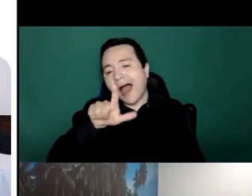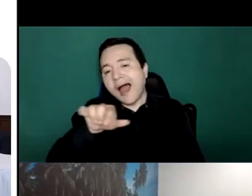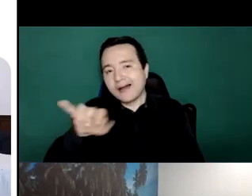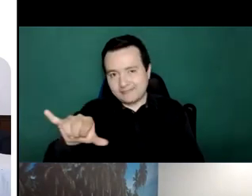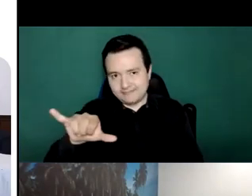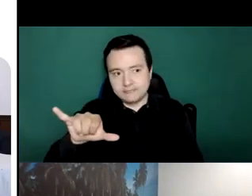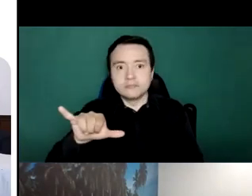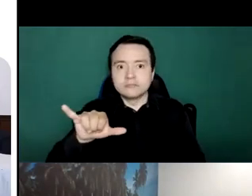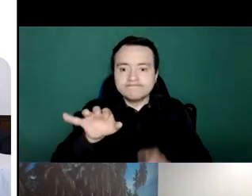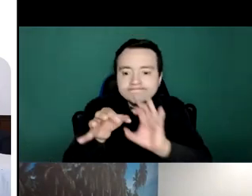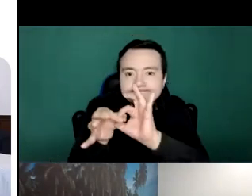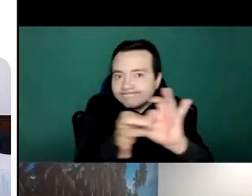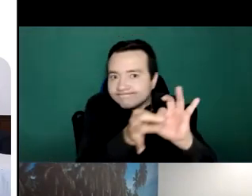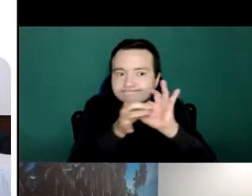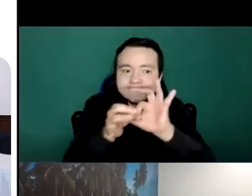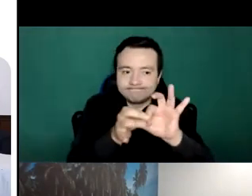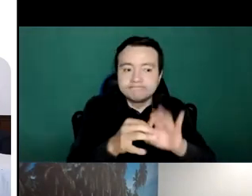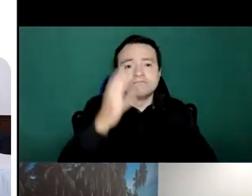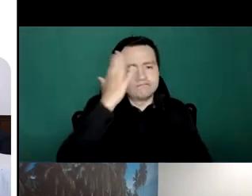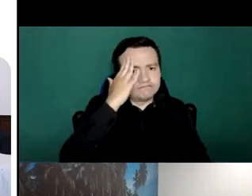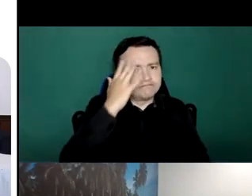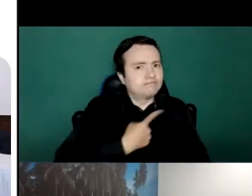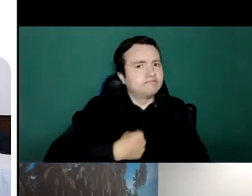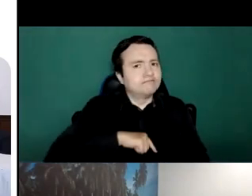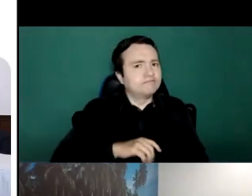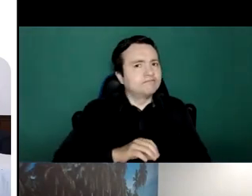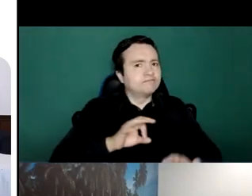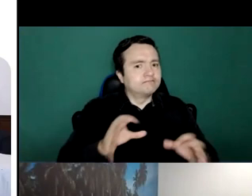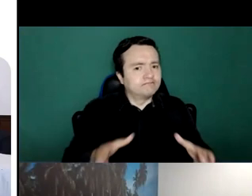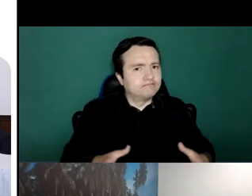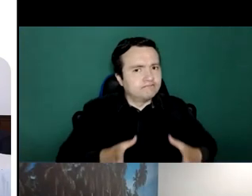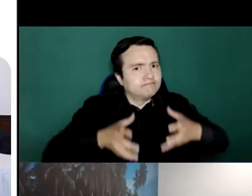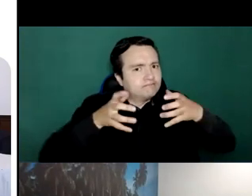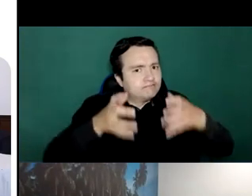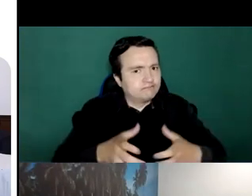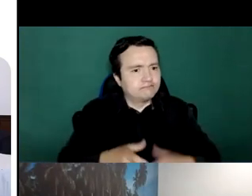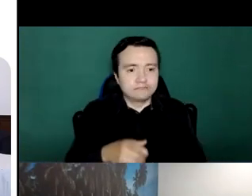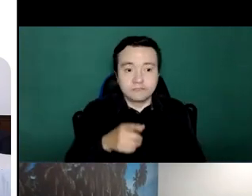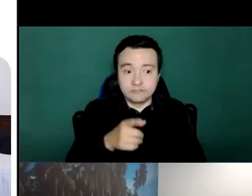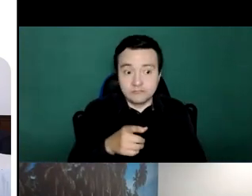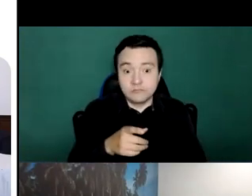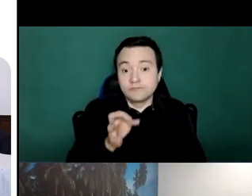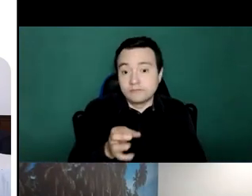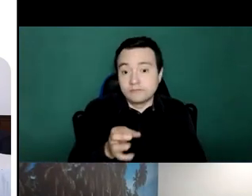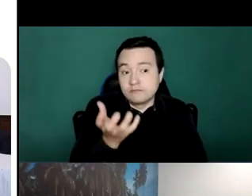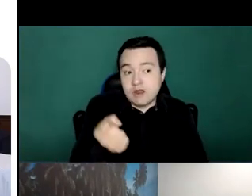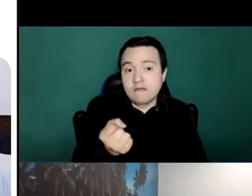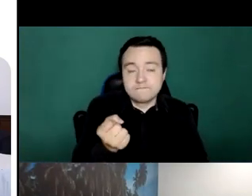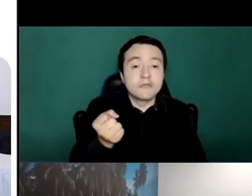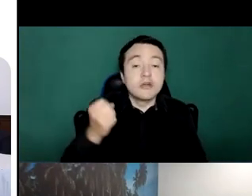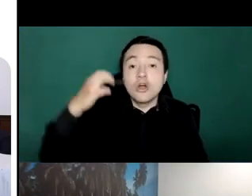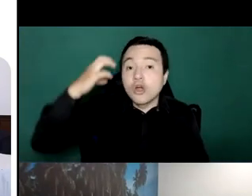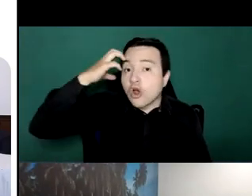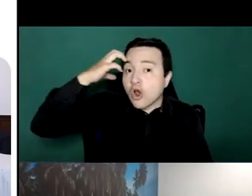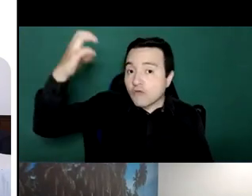countries such as ours where resources don't abound this is something we've had to turn to you can